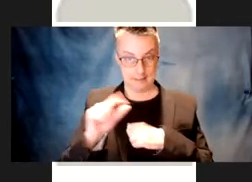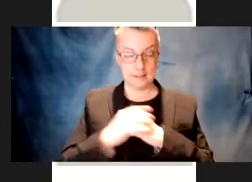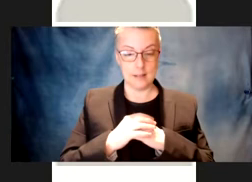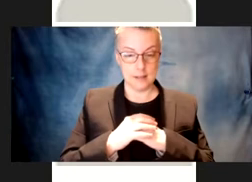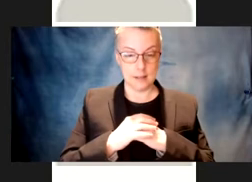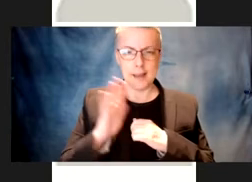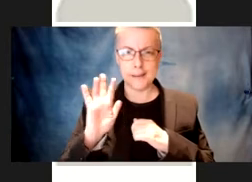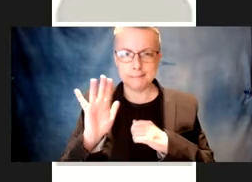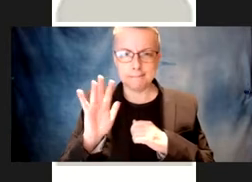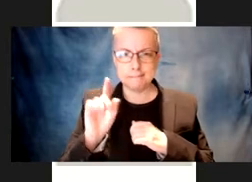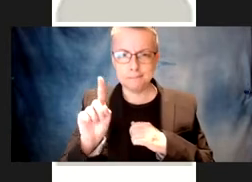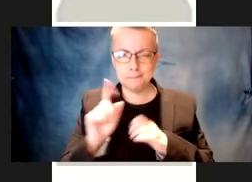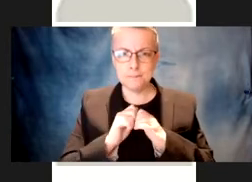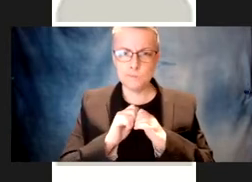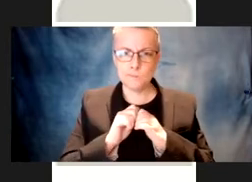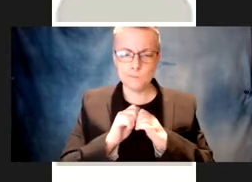start streaming.